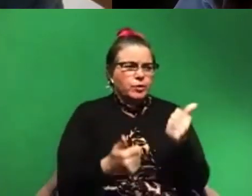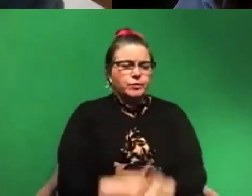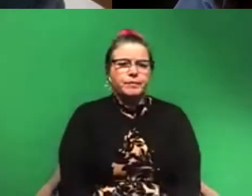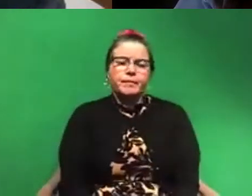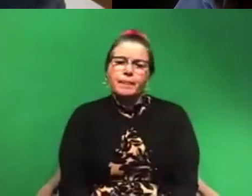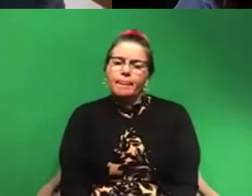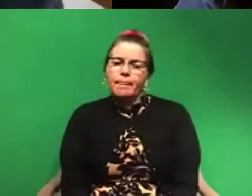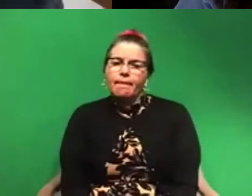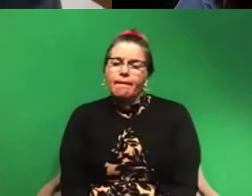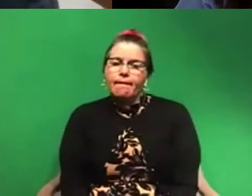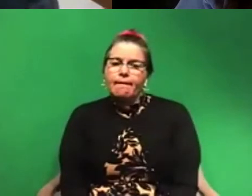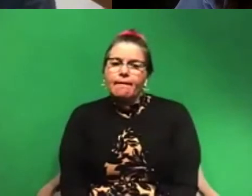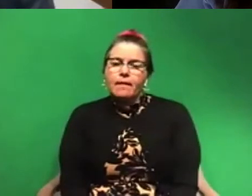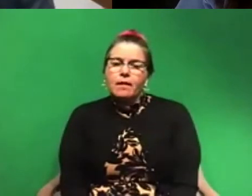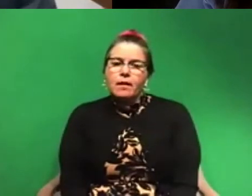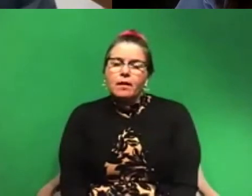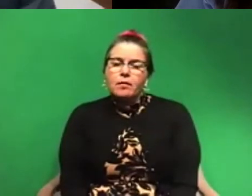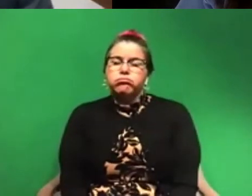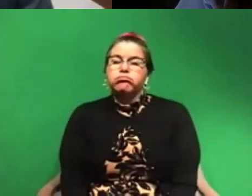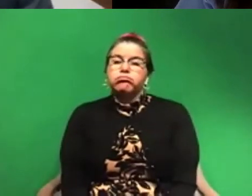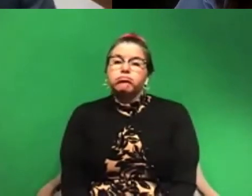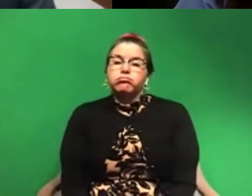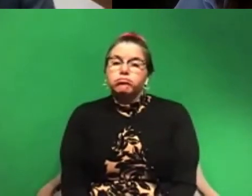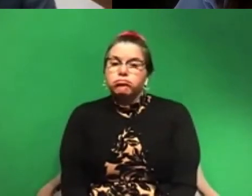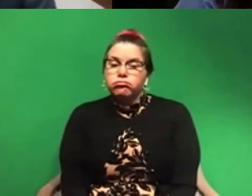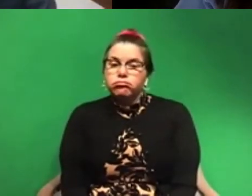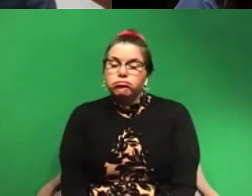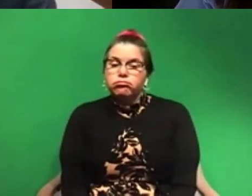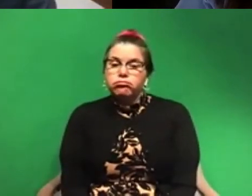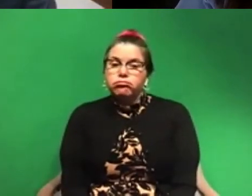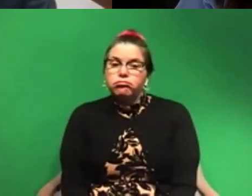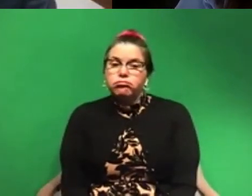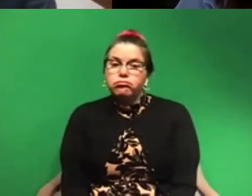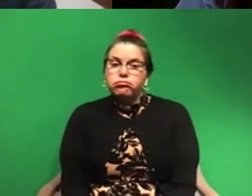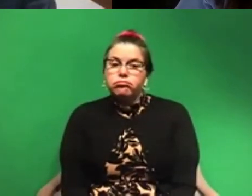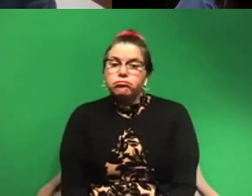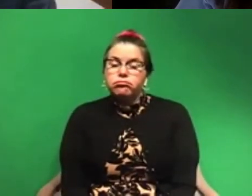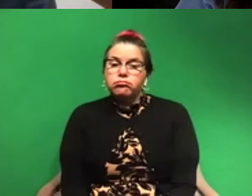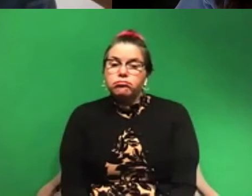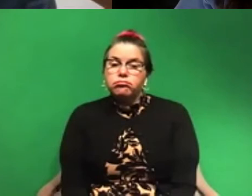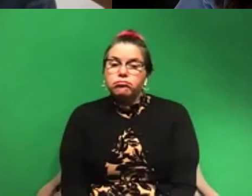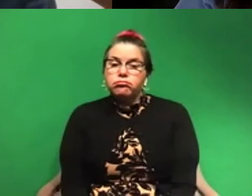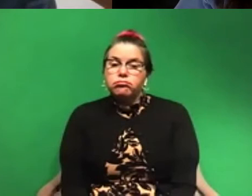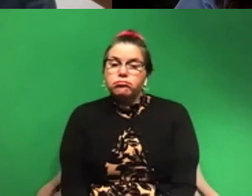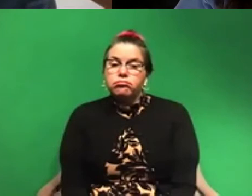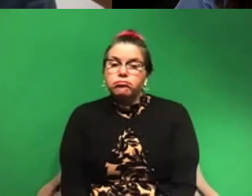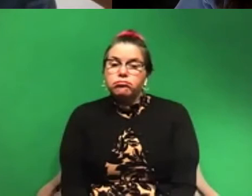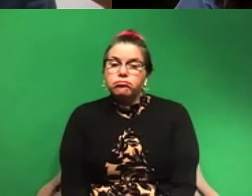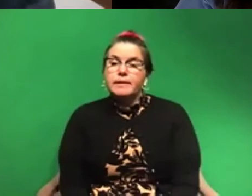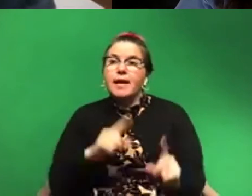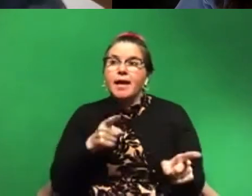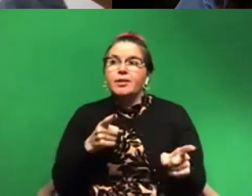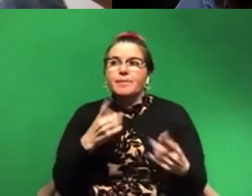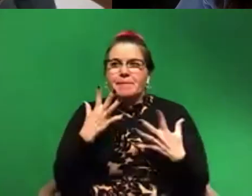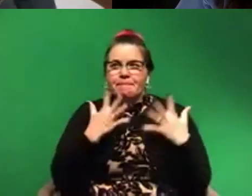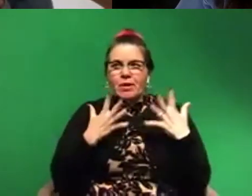Boy, um, the answer to that might be really embarrassing because I tend to focus on small